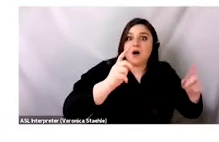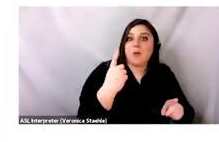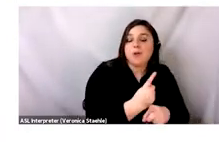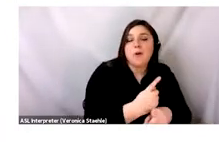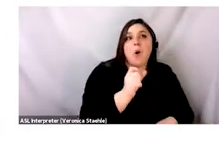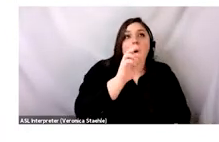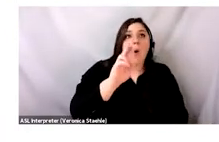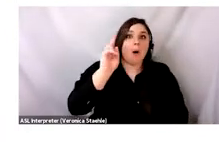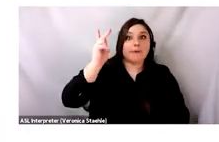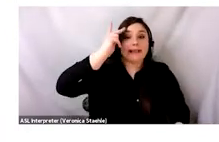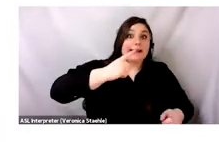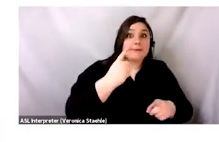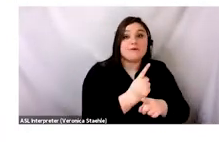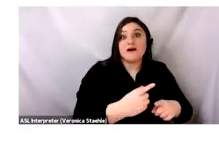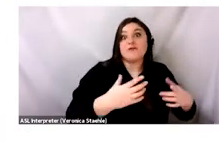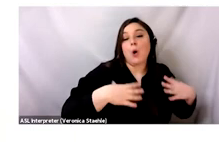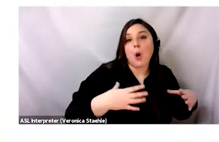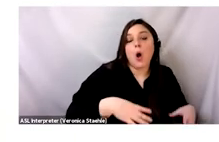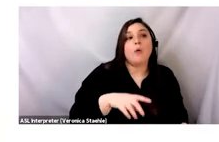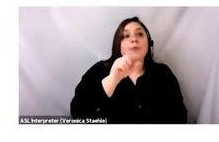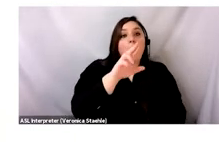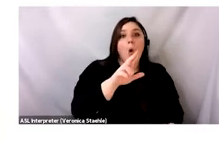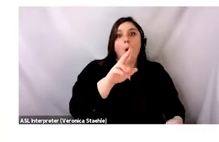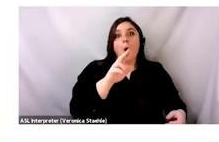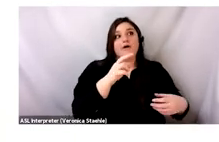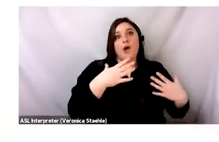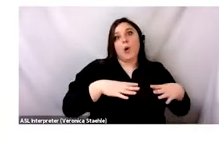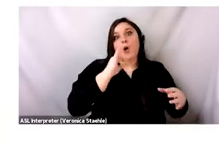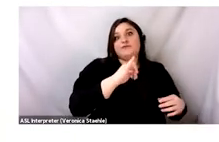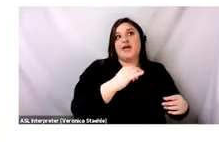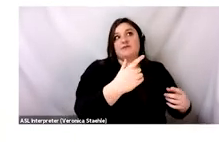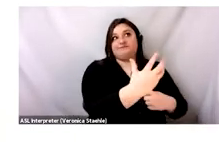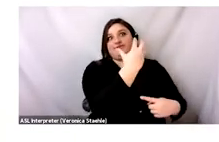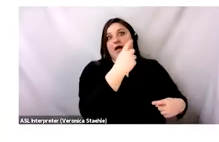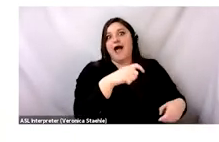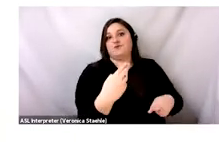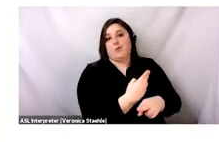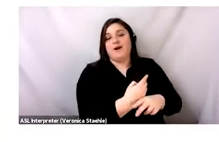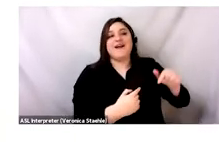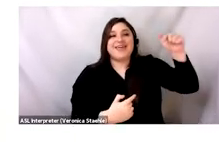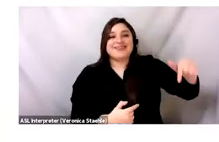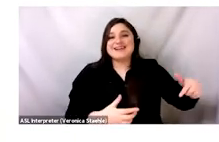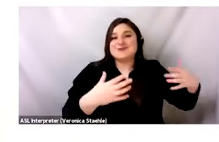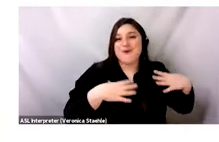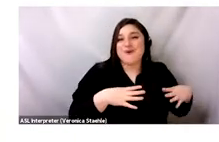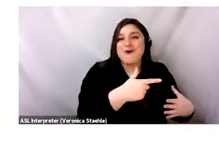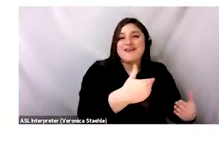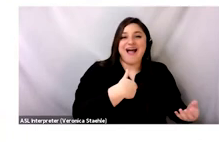professional or, I don't know, political, correct? Or it fits a certain mold